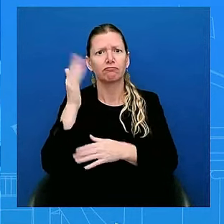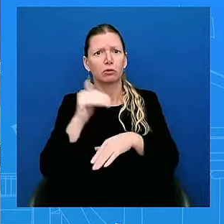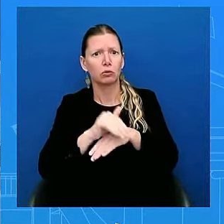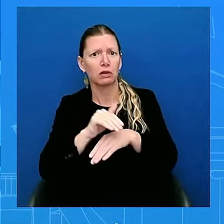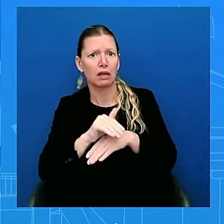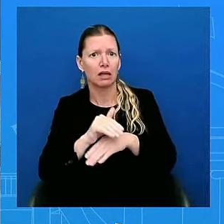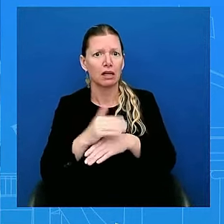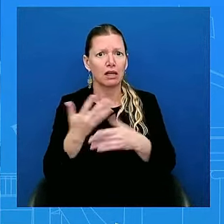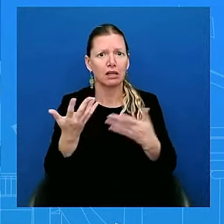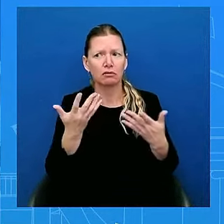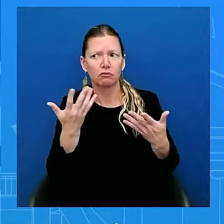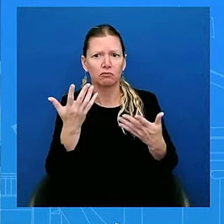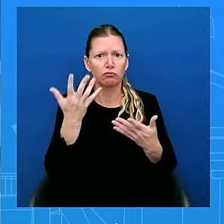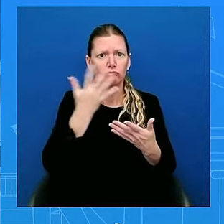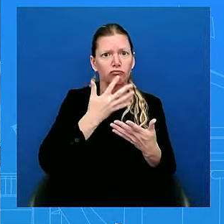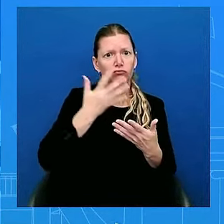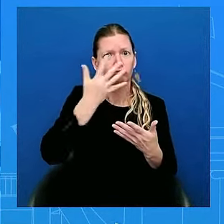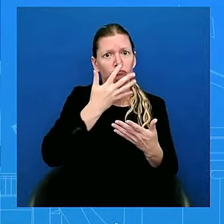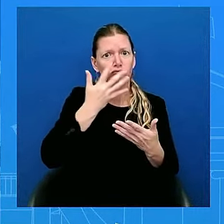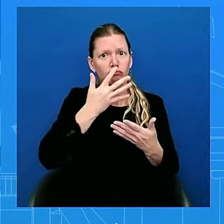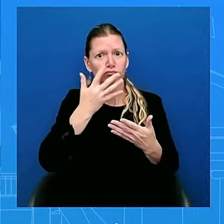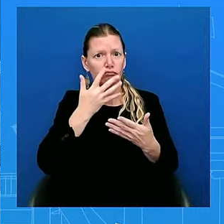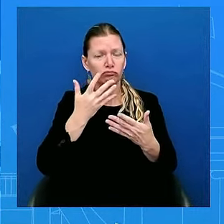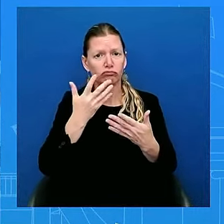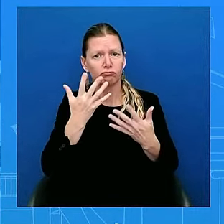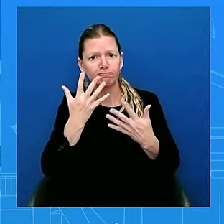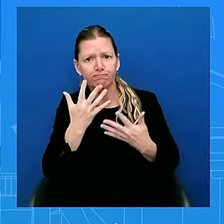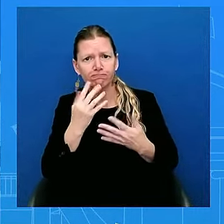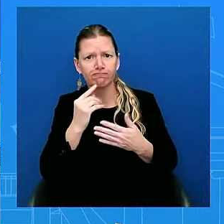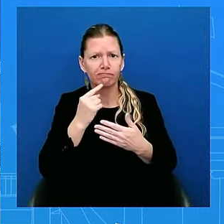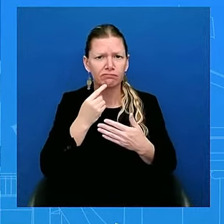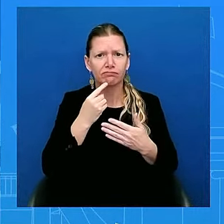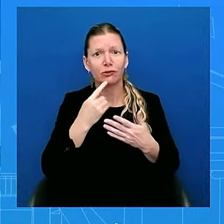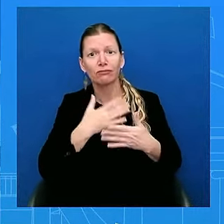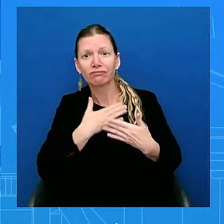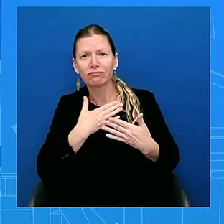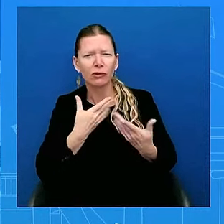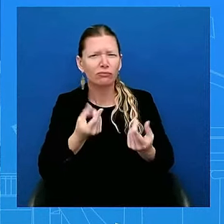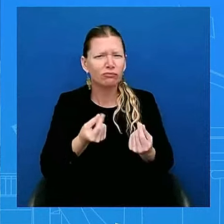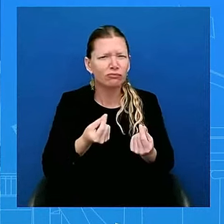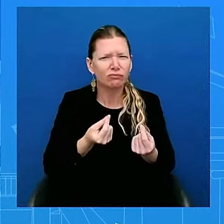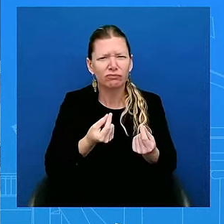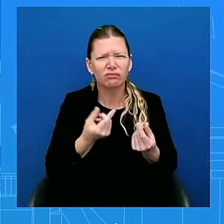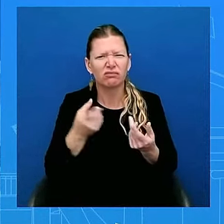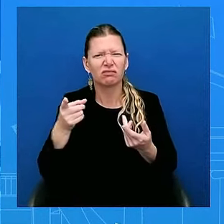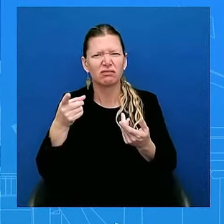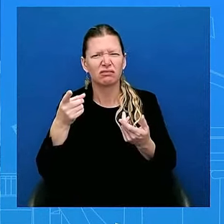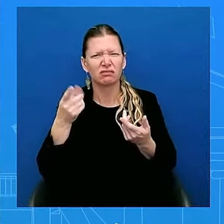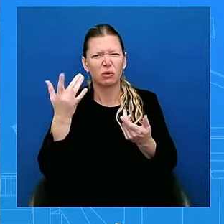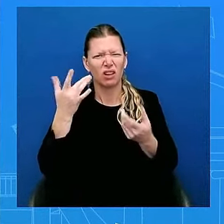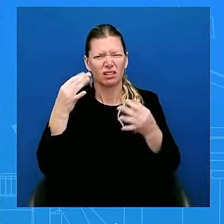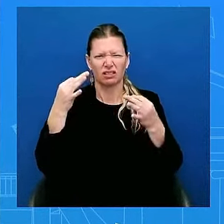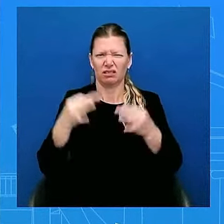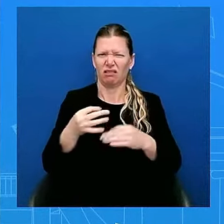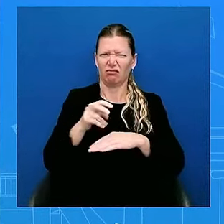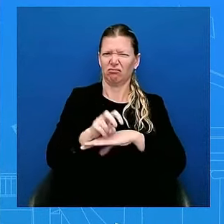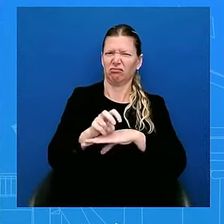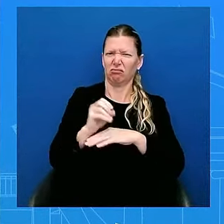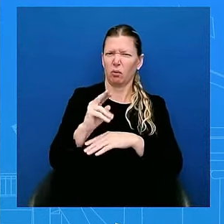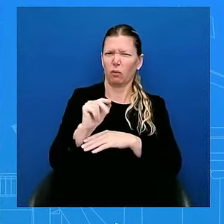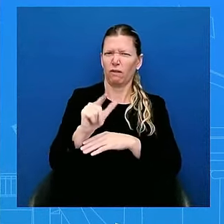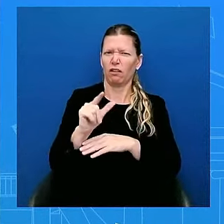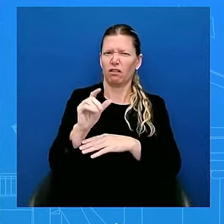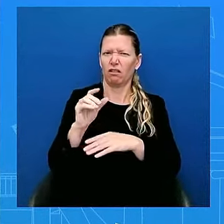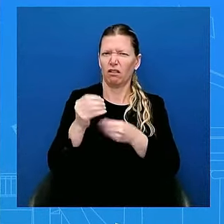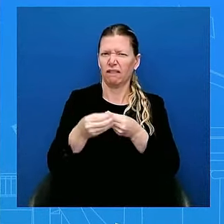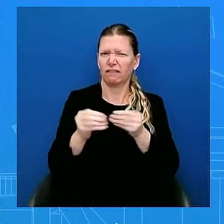he decide to do from the Oval Office? I wonder if he's going to do a campaign. Yes. So, a couple of things. Look, I saw the President not